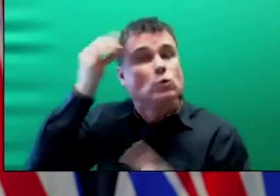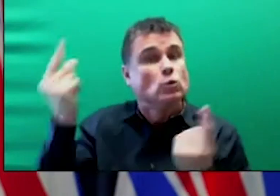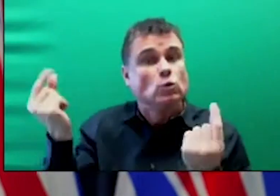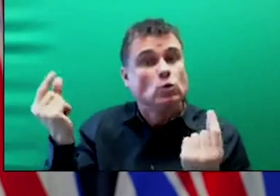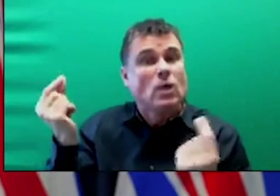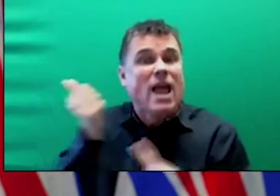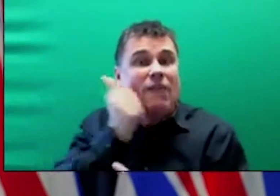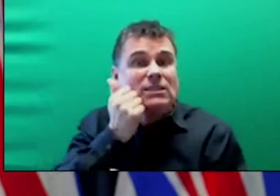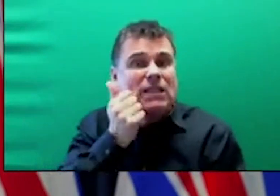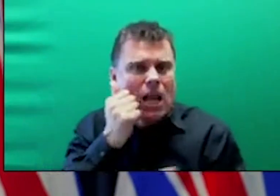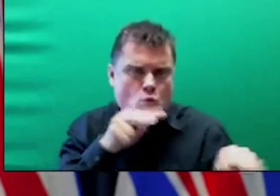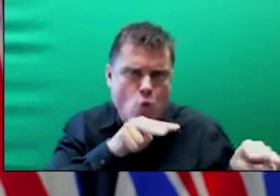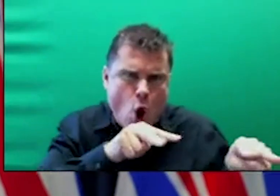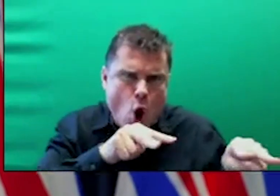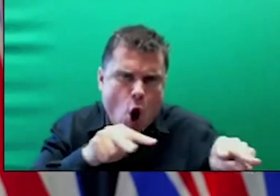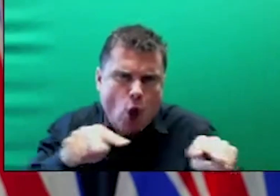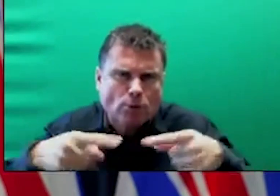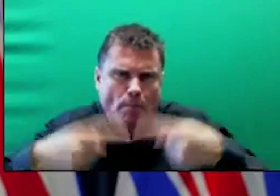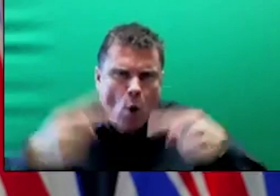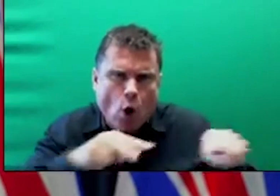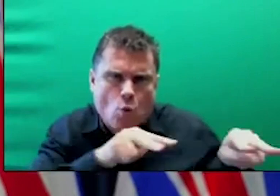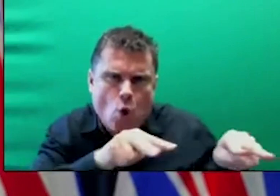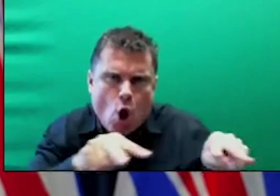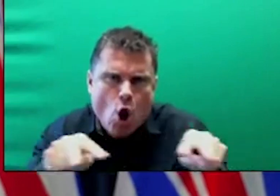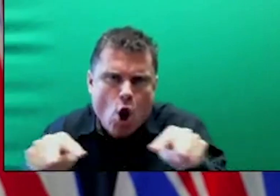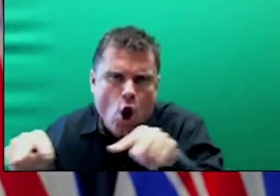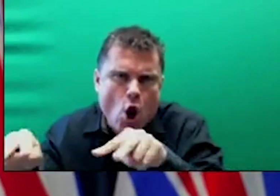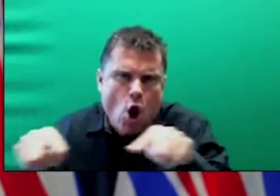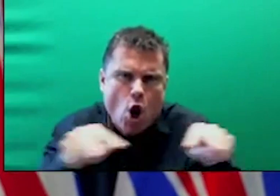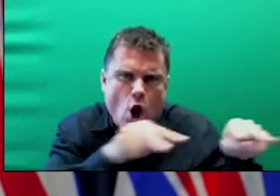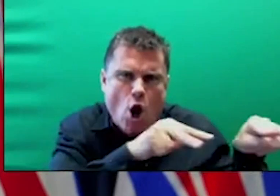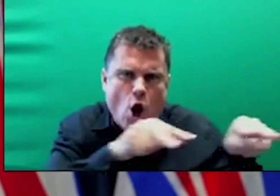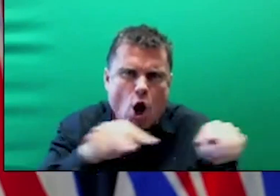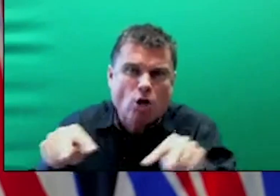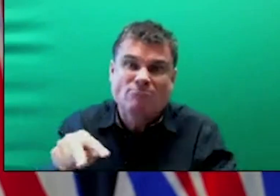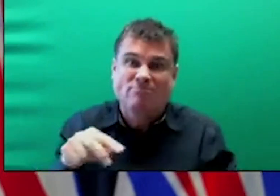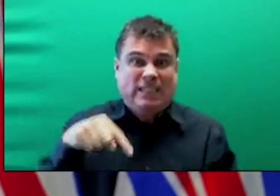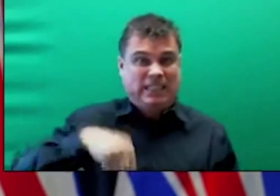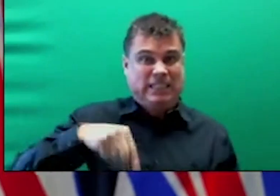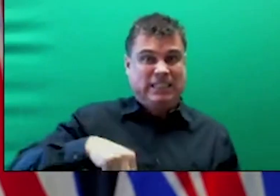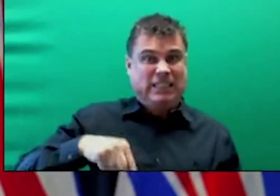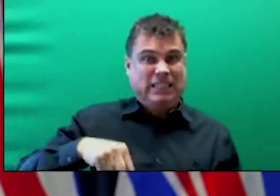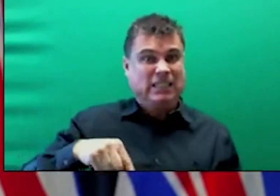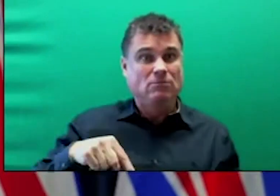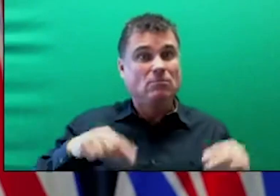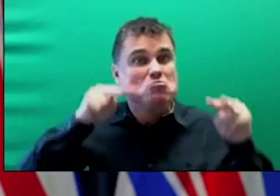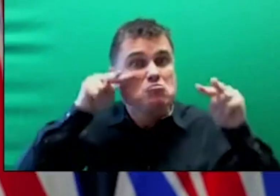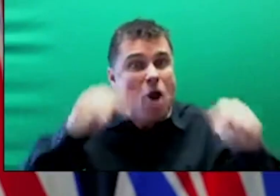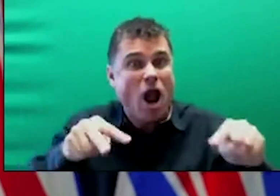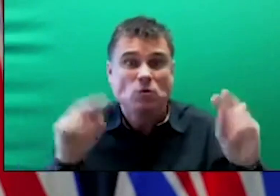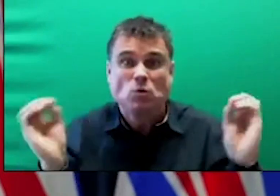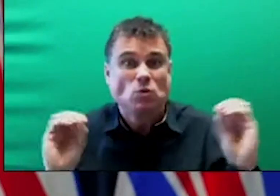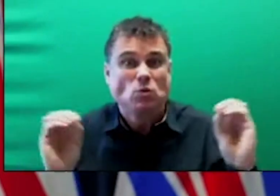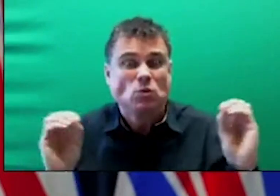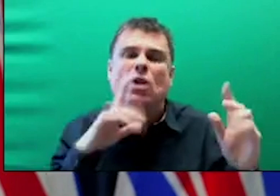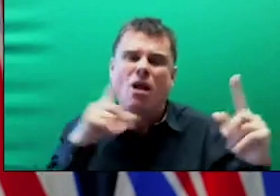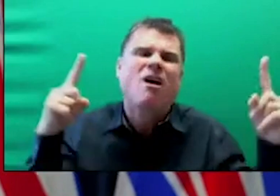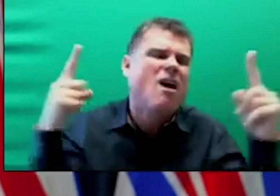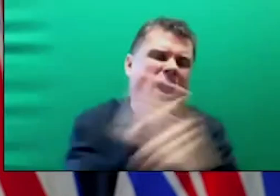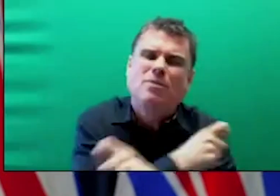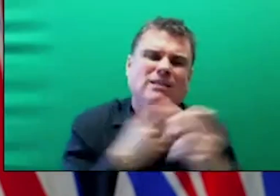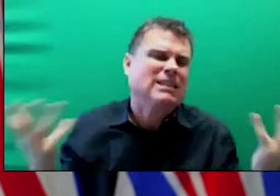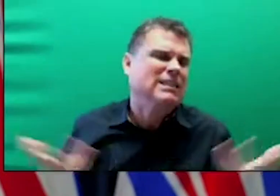starting with age. So with respect to athletes who would want British Columbia athletes who would want to participate in the